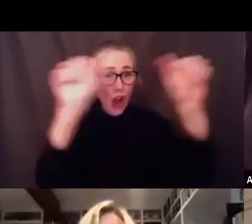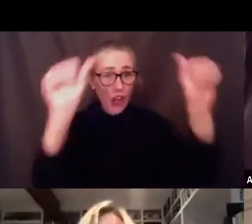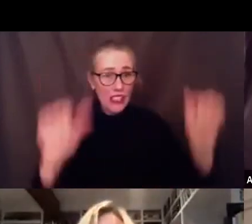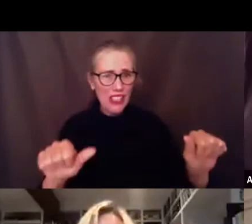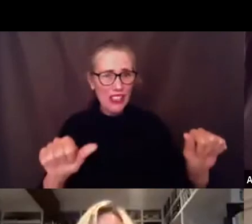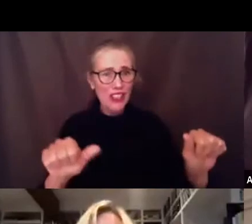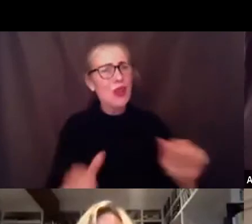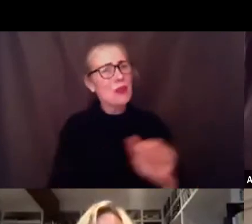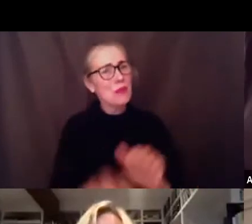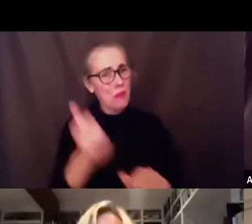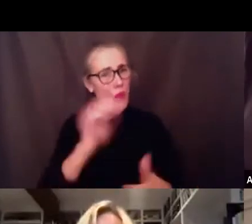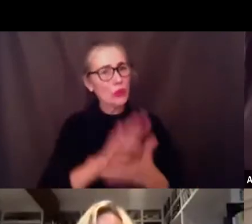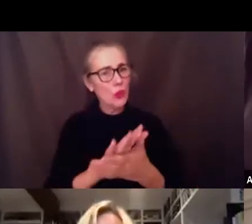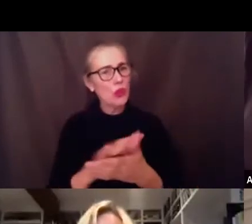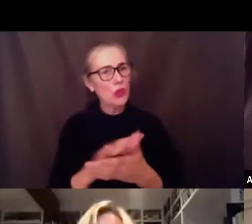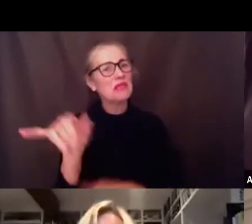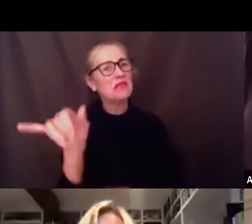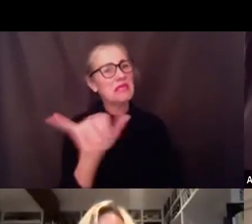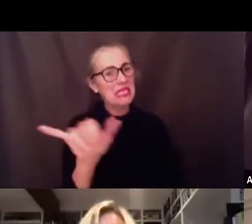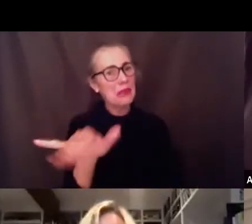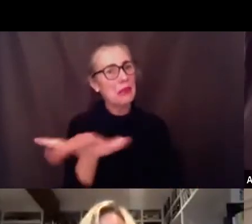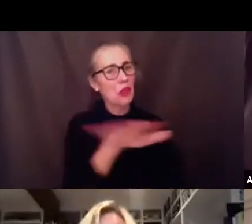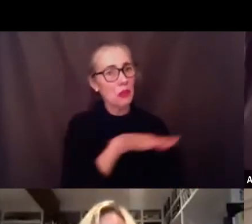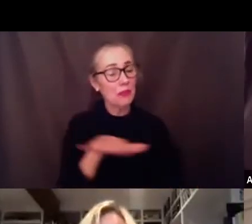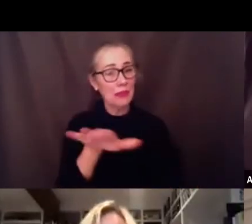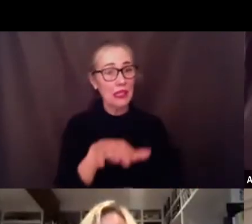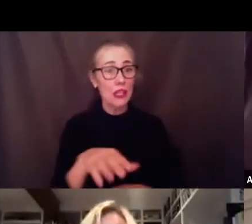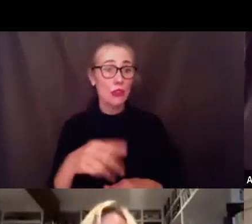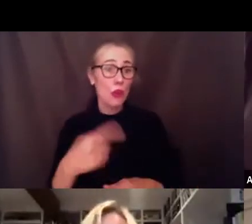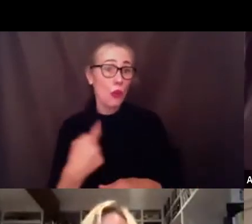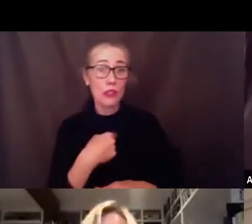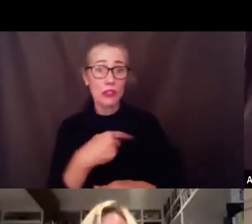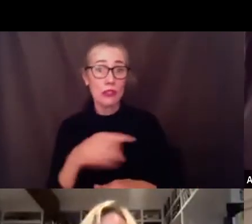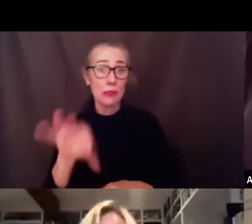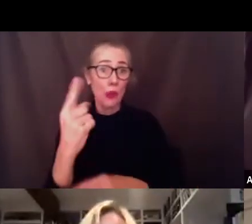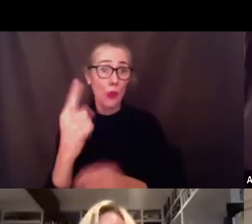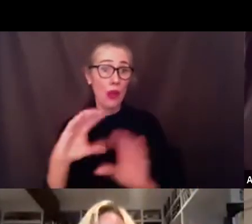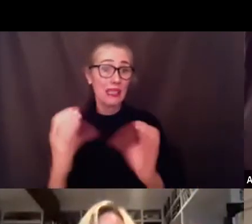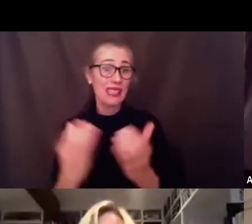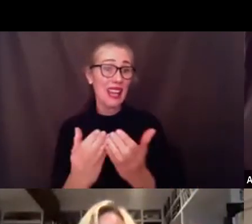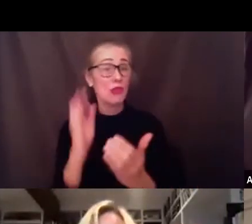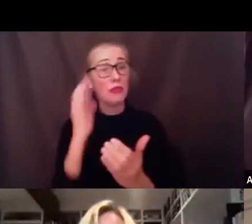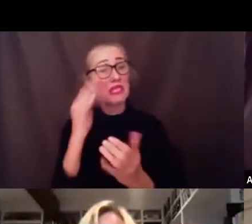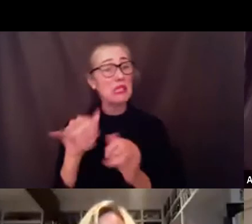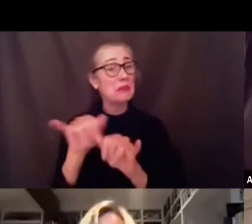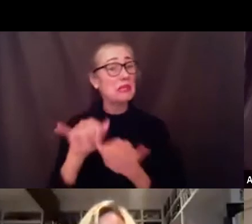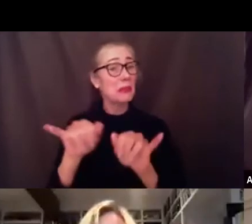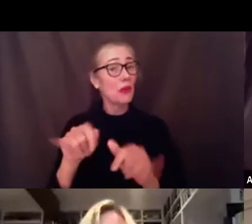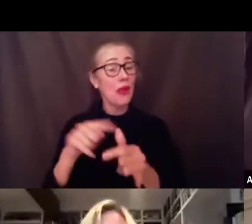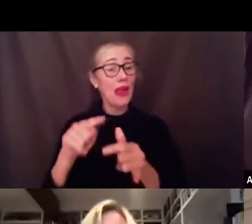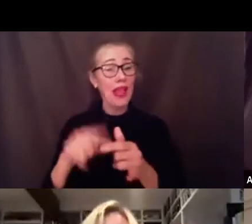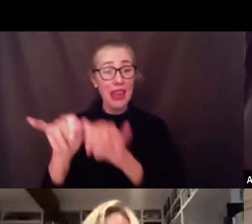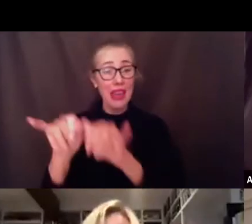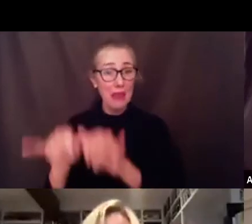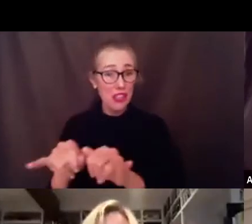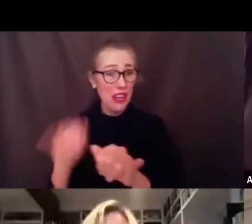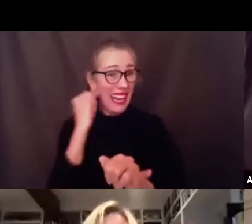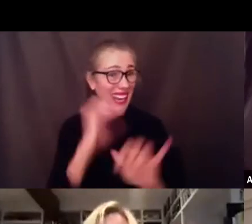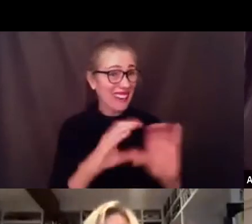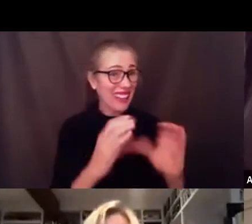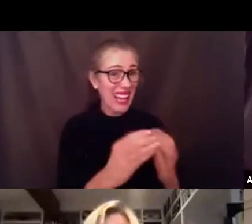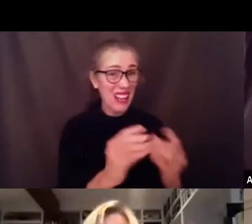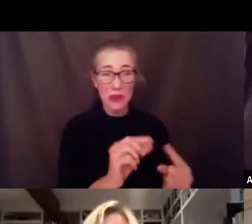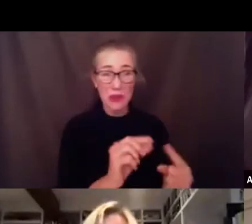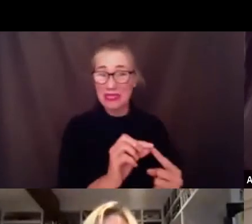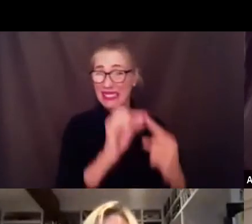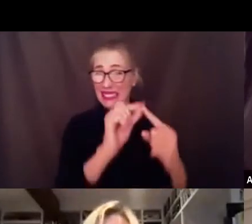school and so what we need to do is to measure a typical classroom and then go and measure all of the outliers and all the rooms that would cause us